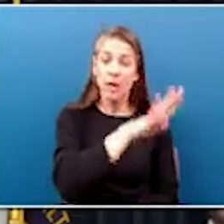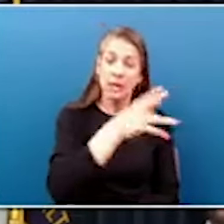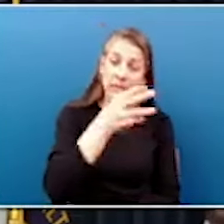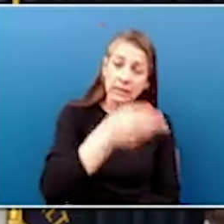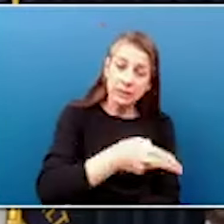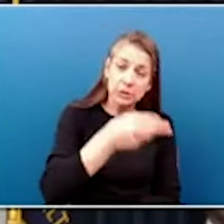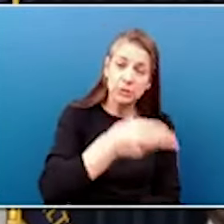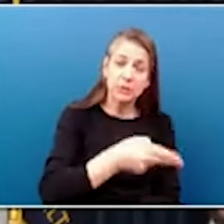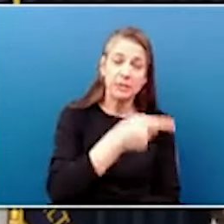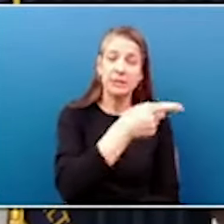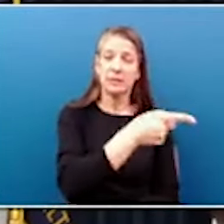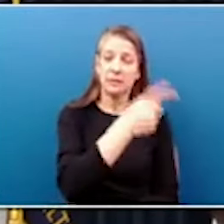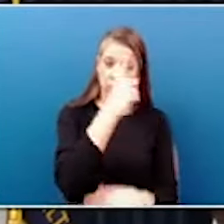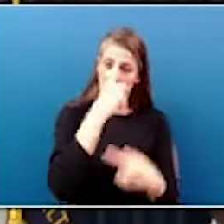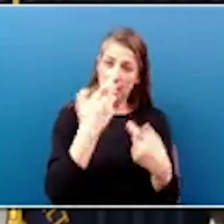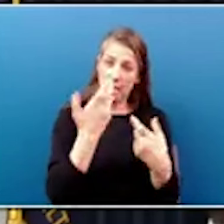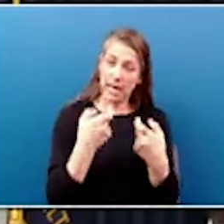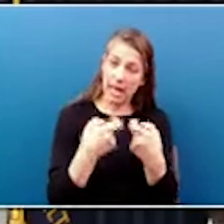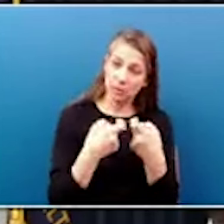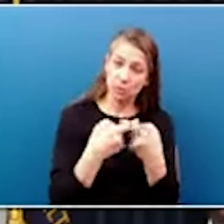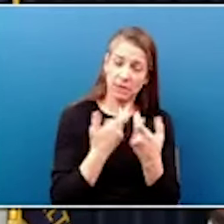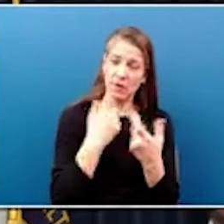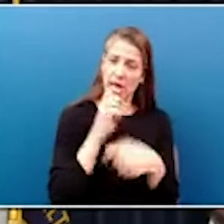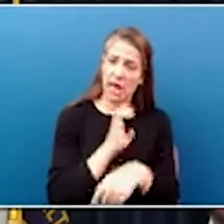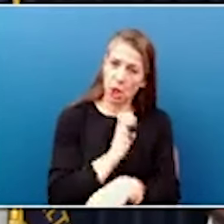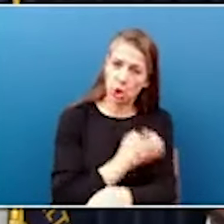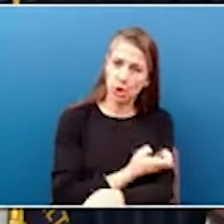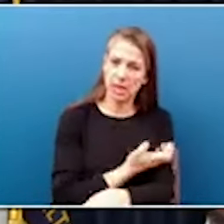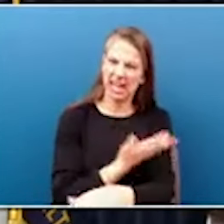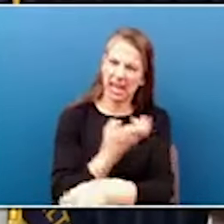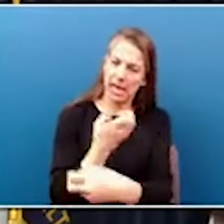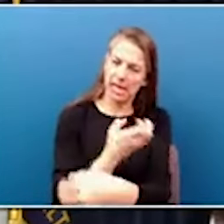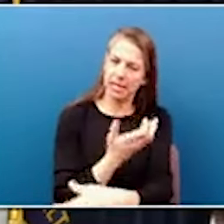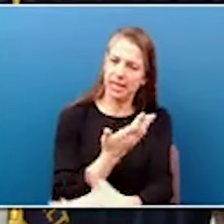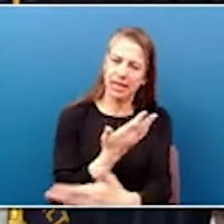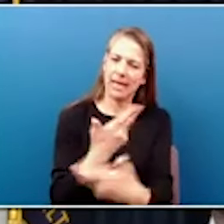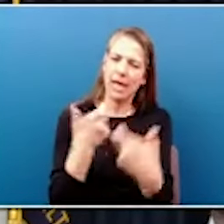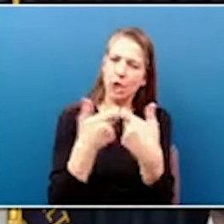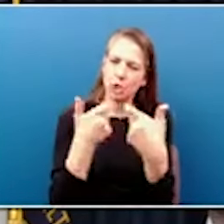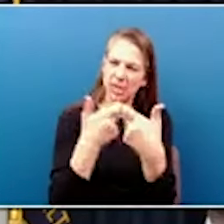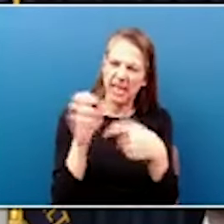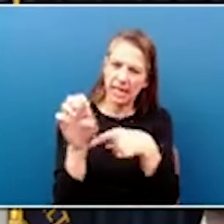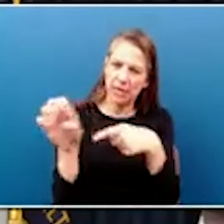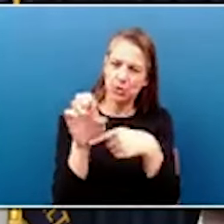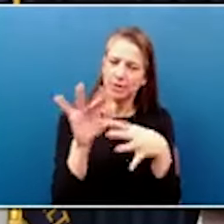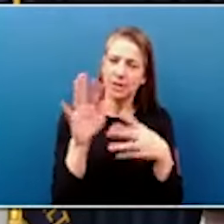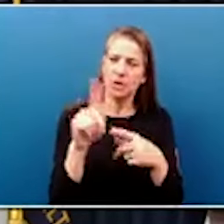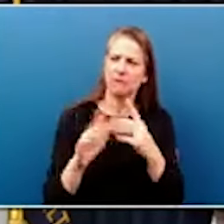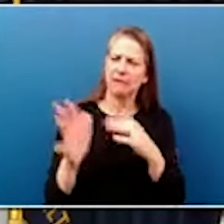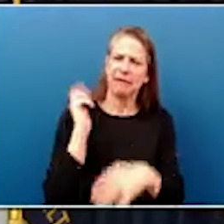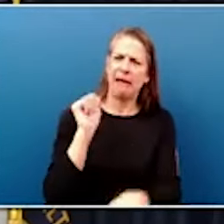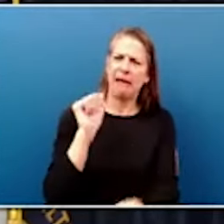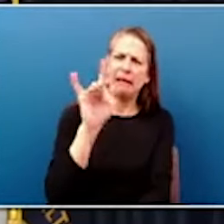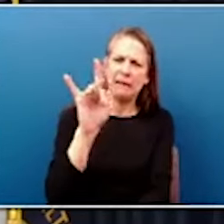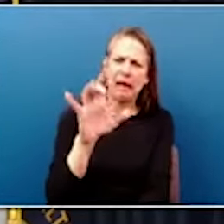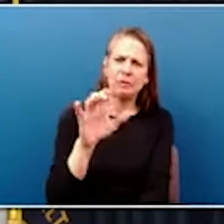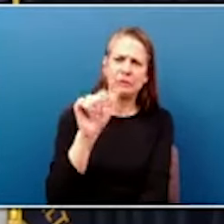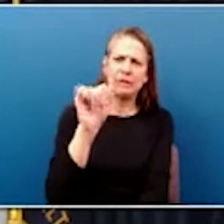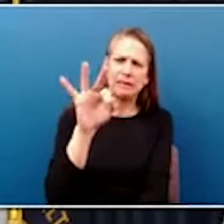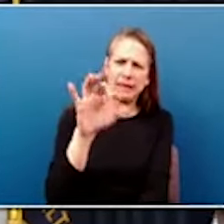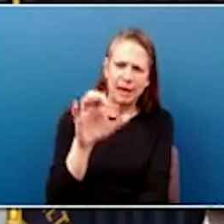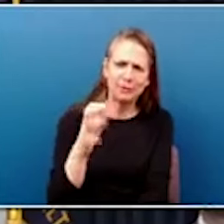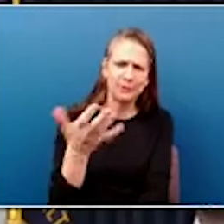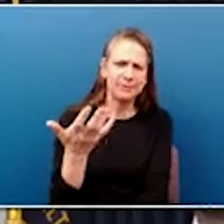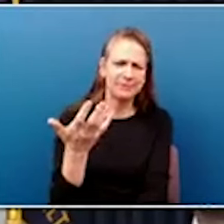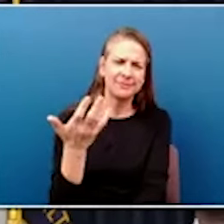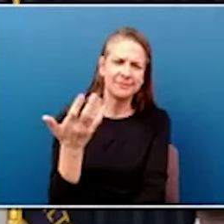production in our nation, you know, going back to the early 1900s, late 1800s, even in some cases, it's